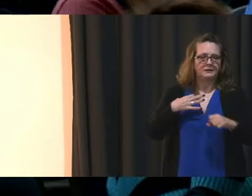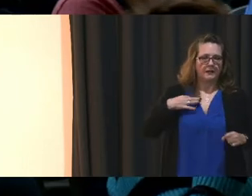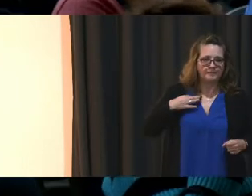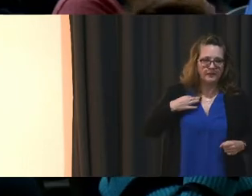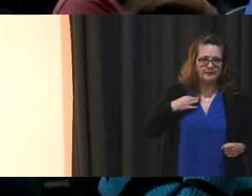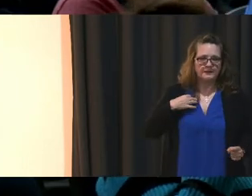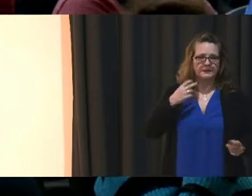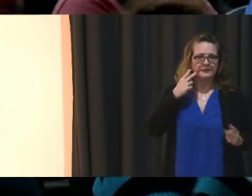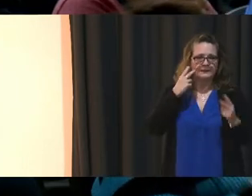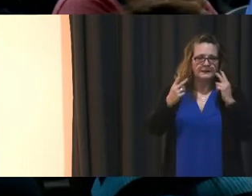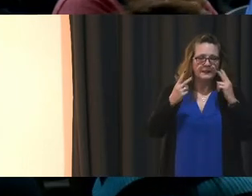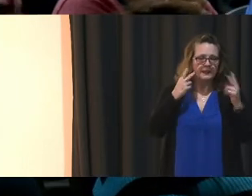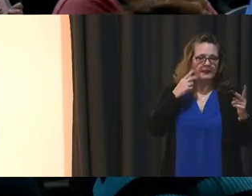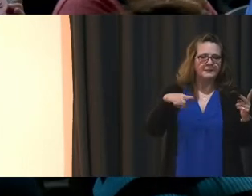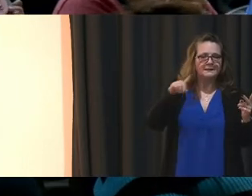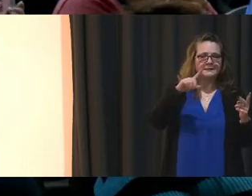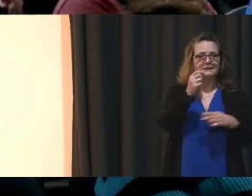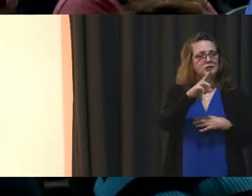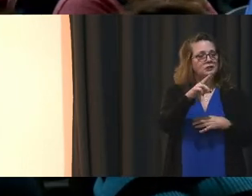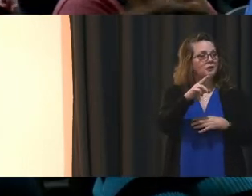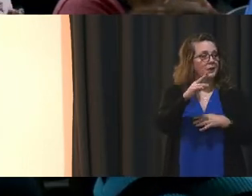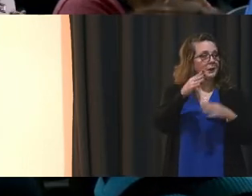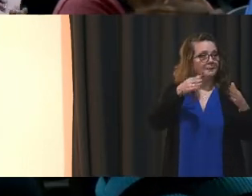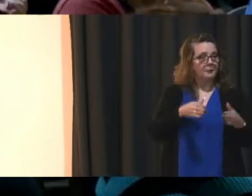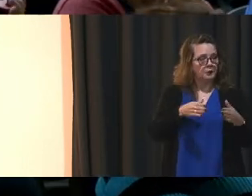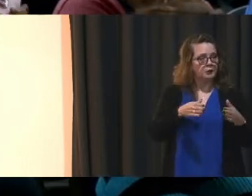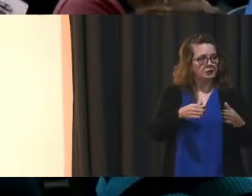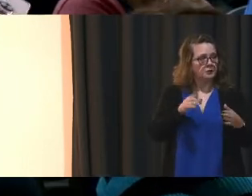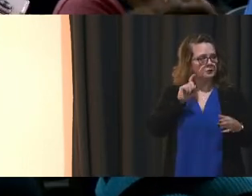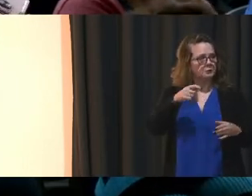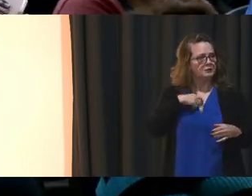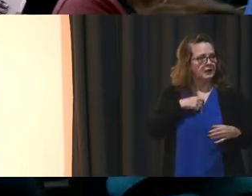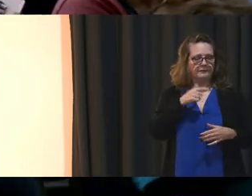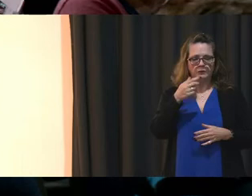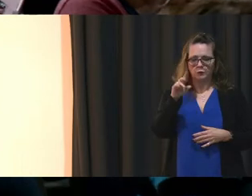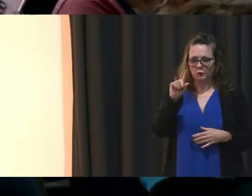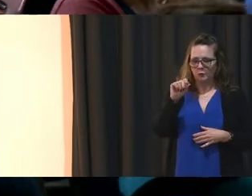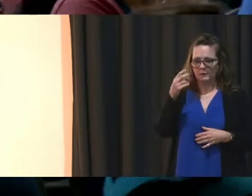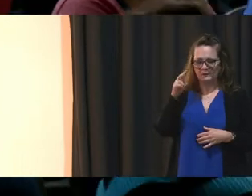feasibility chairperson for a new high point. We were supposed to have that in 2017.